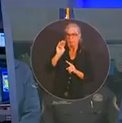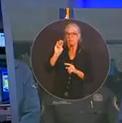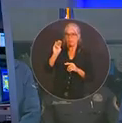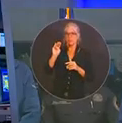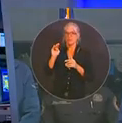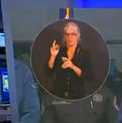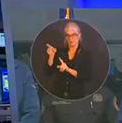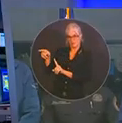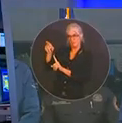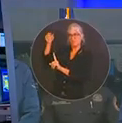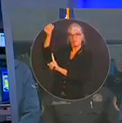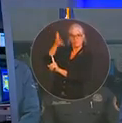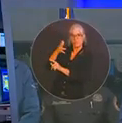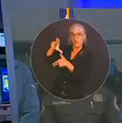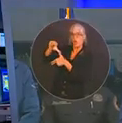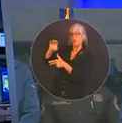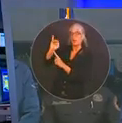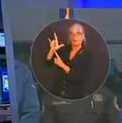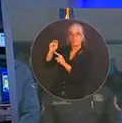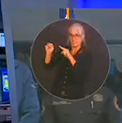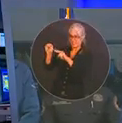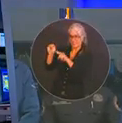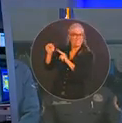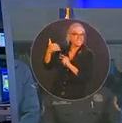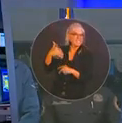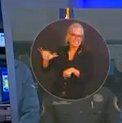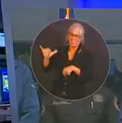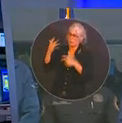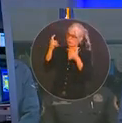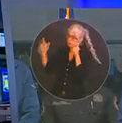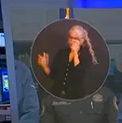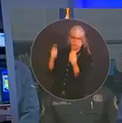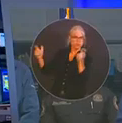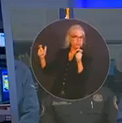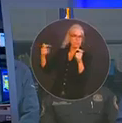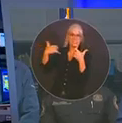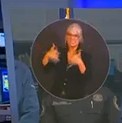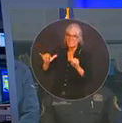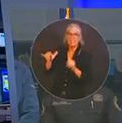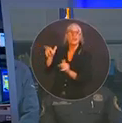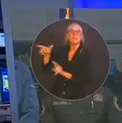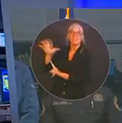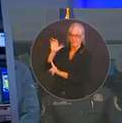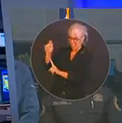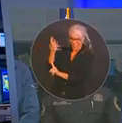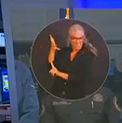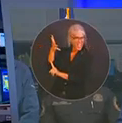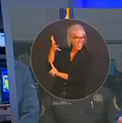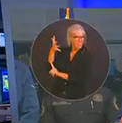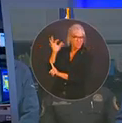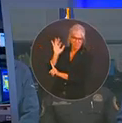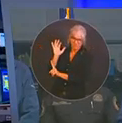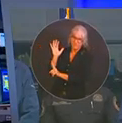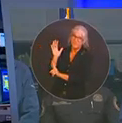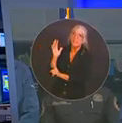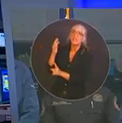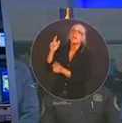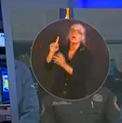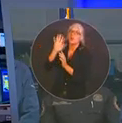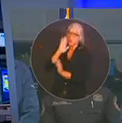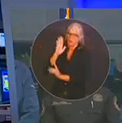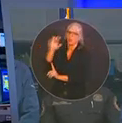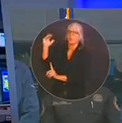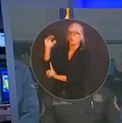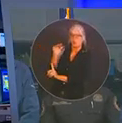a major hurricane. It is no longer a Category 5, but it potentially could strengthen back to that as it makes its